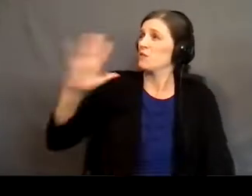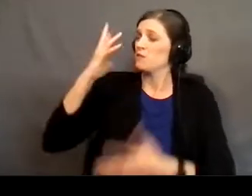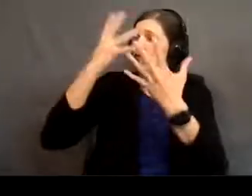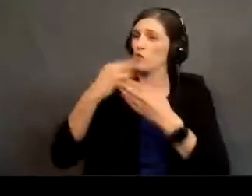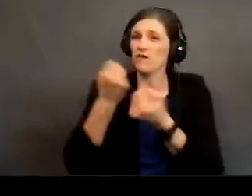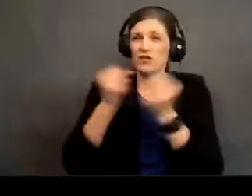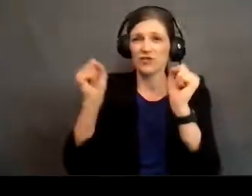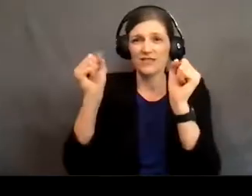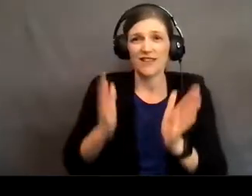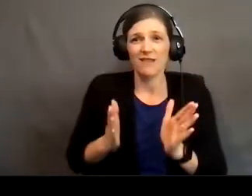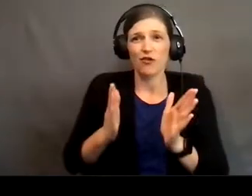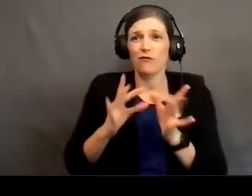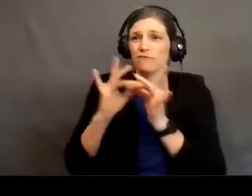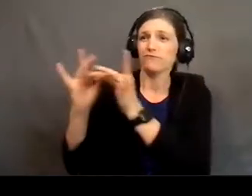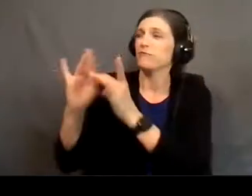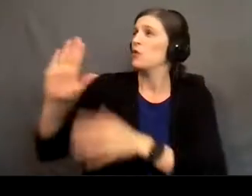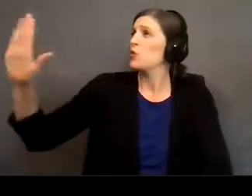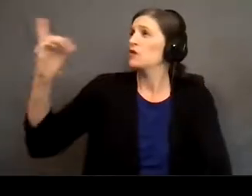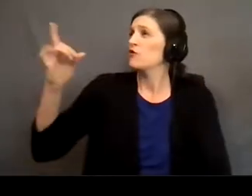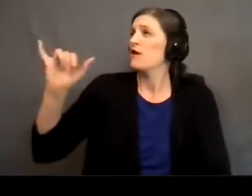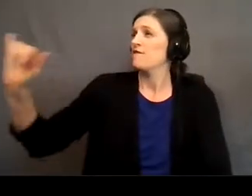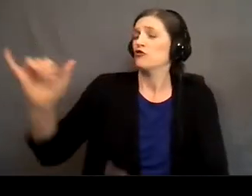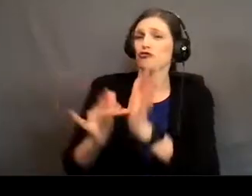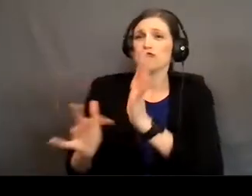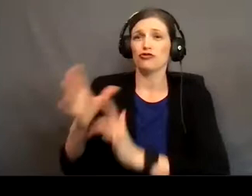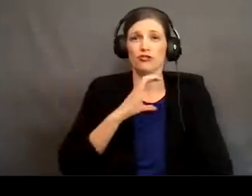Jesus Christ my living hope